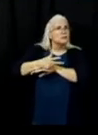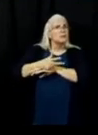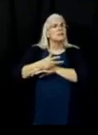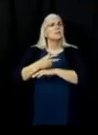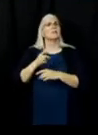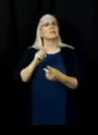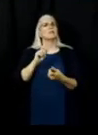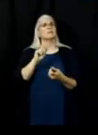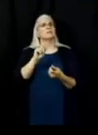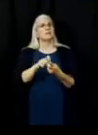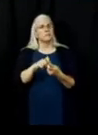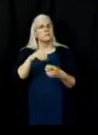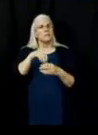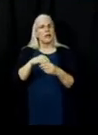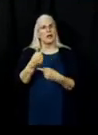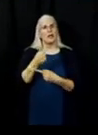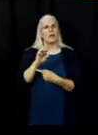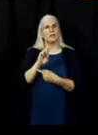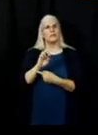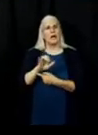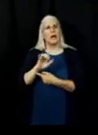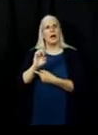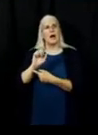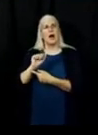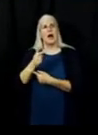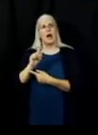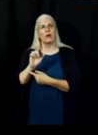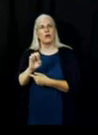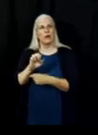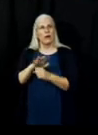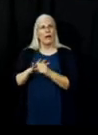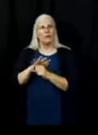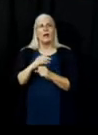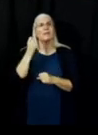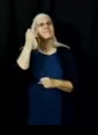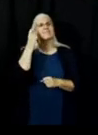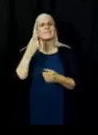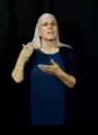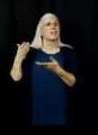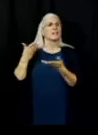area, there to help the U.S. Forest Service with radio communications.